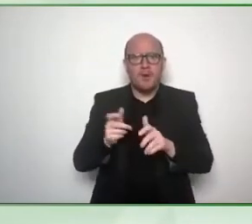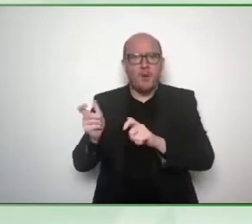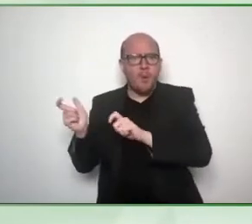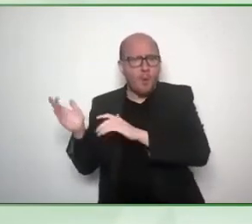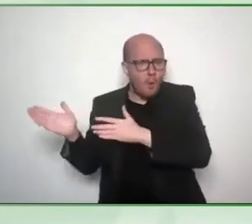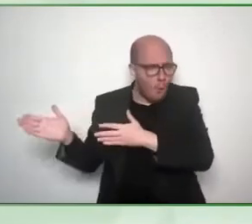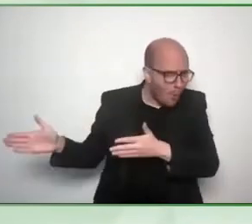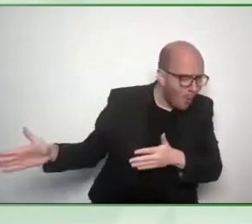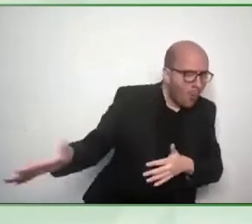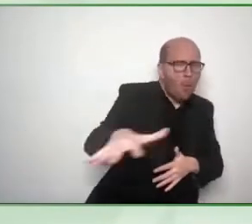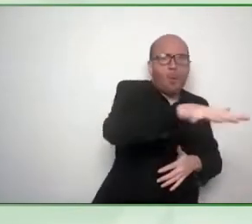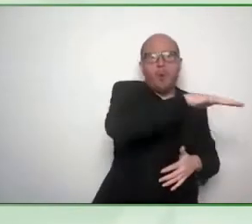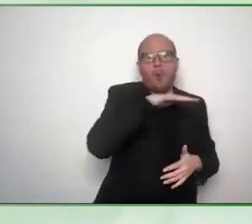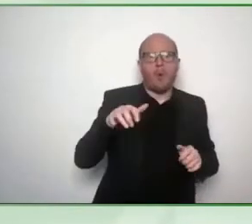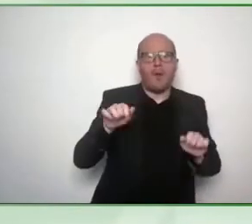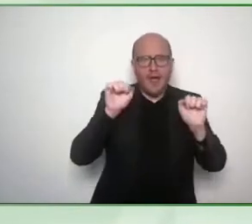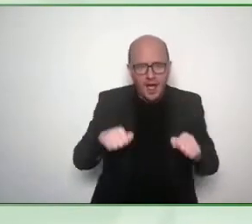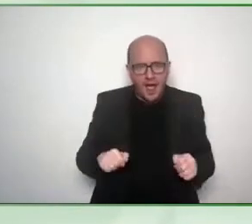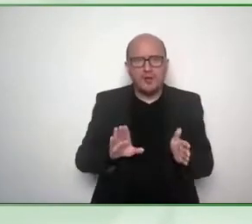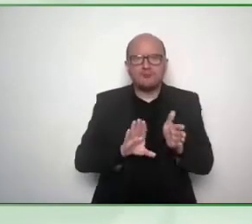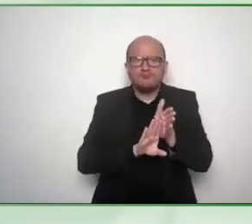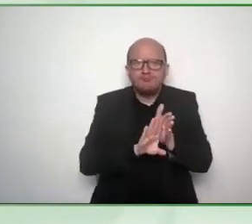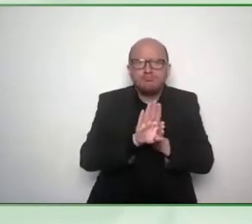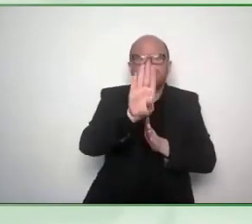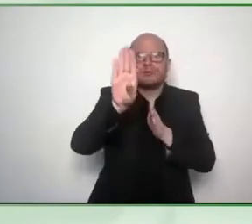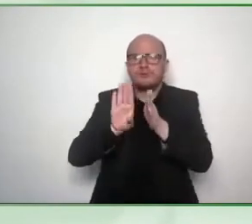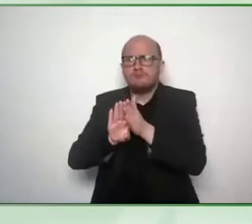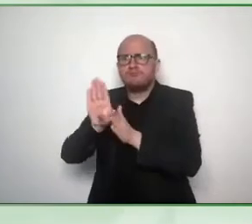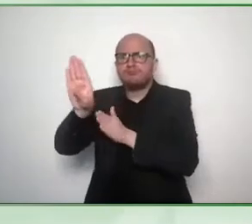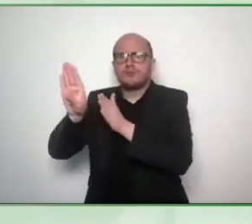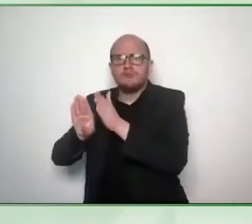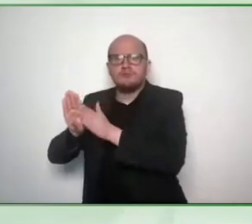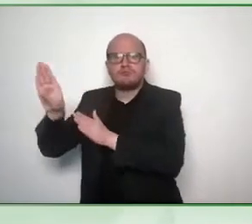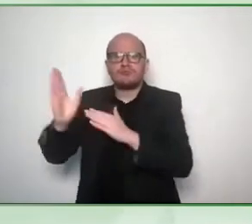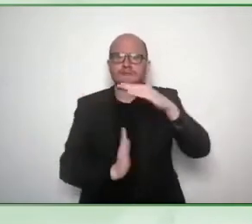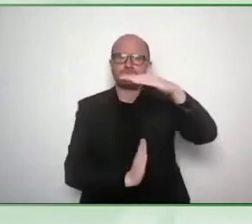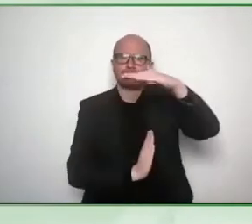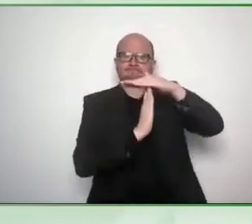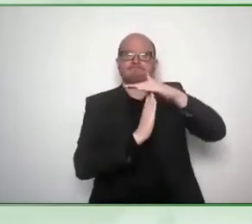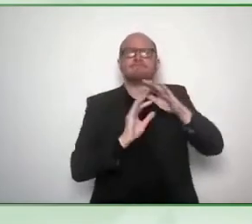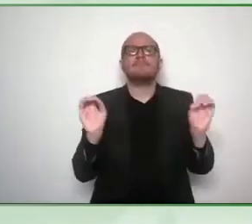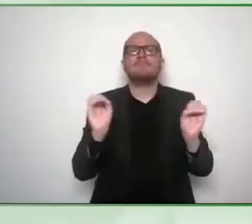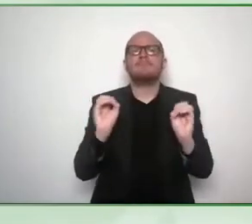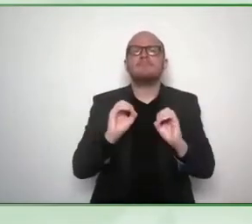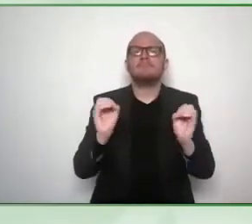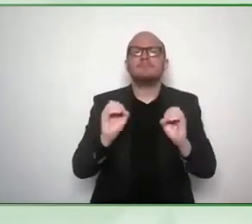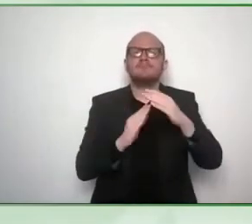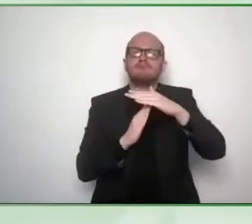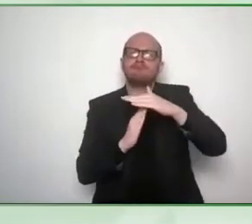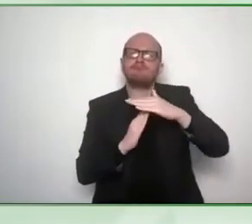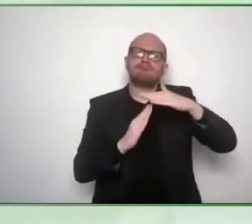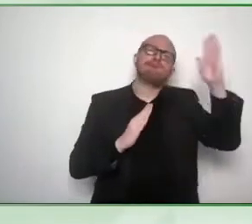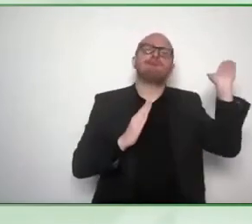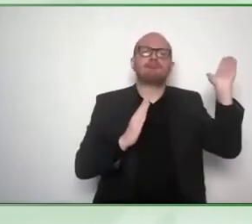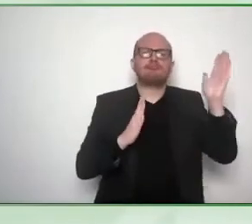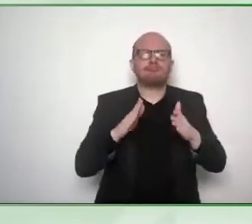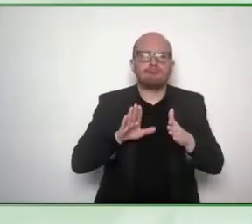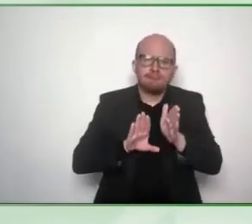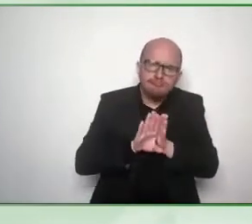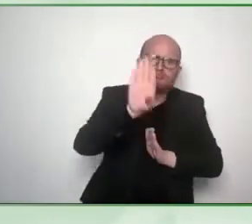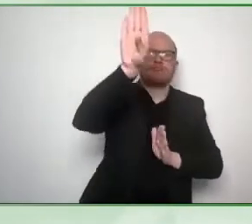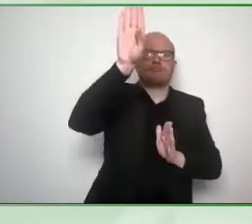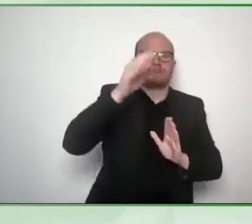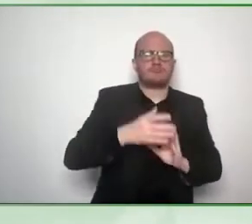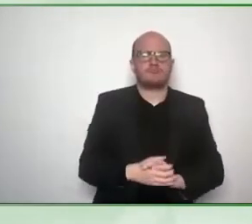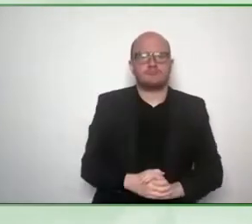in my field one of the ways that I have challenged that status quo has been to purposefully